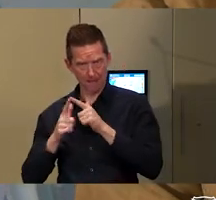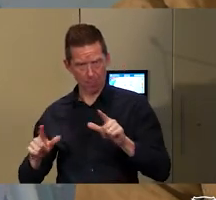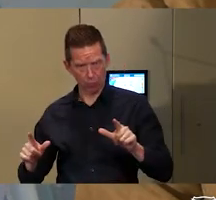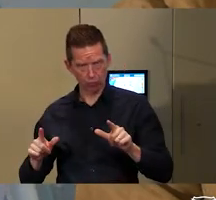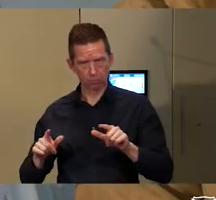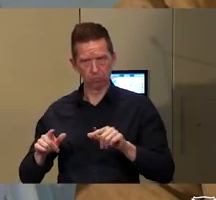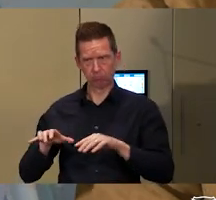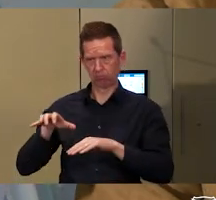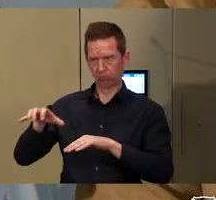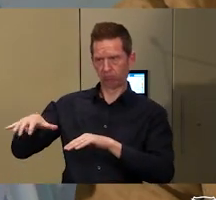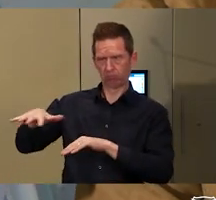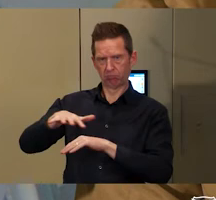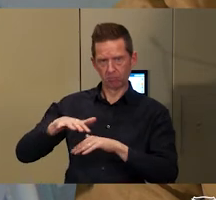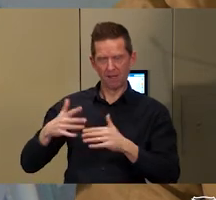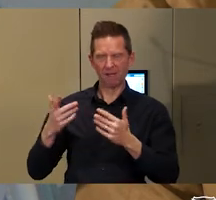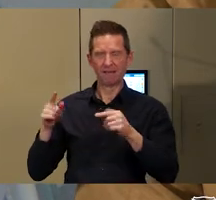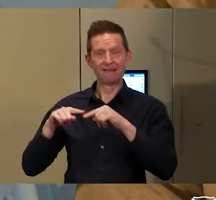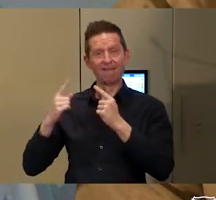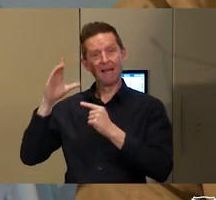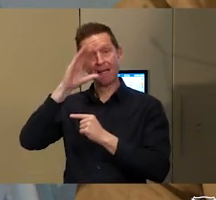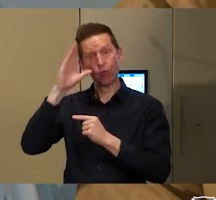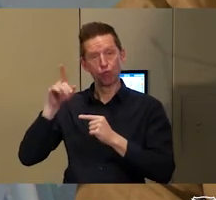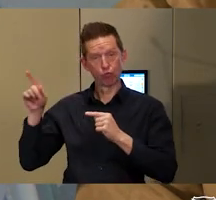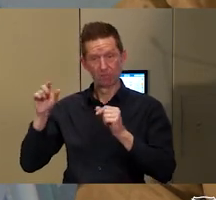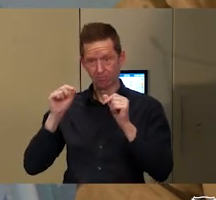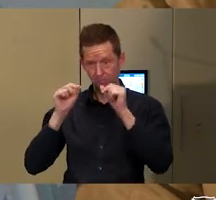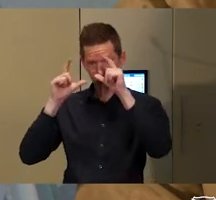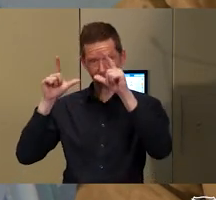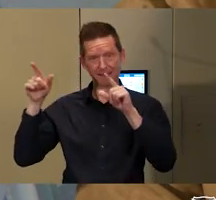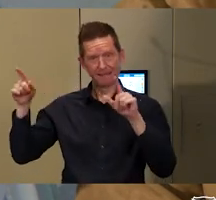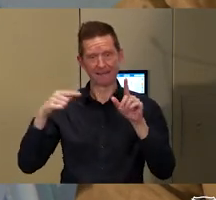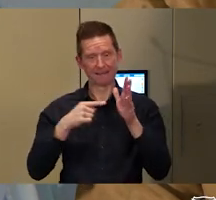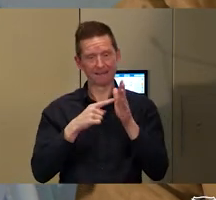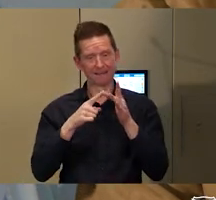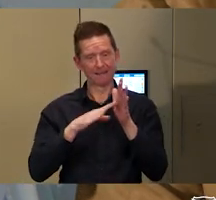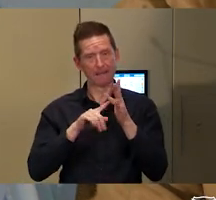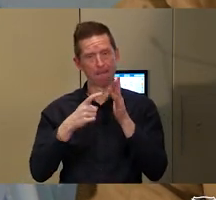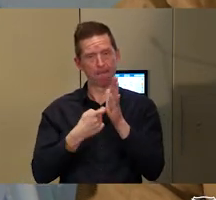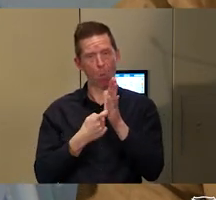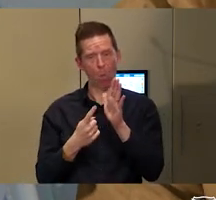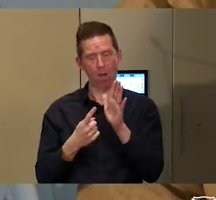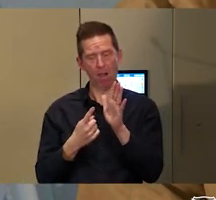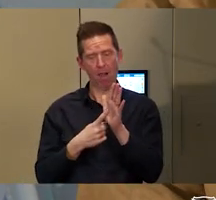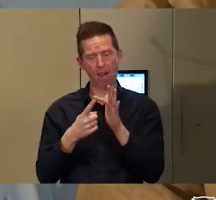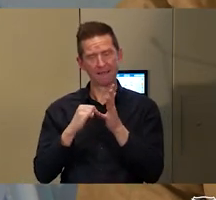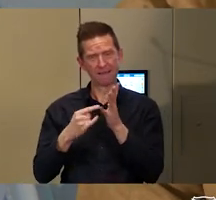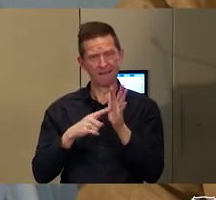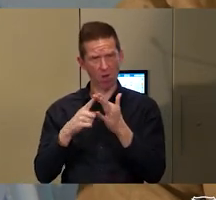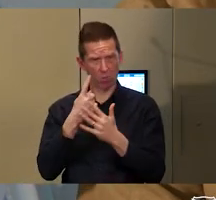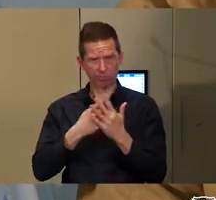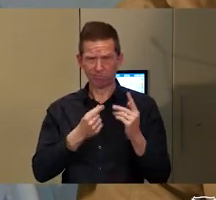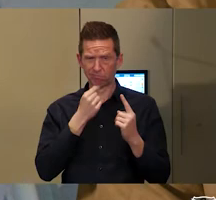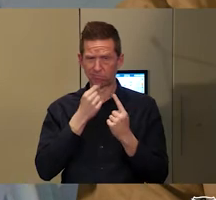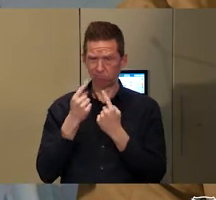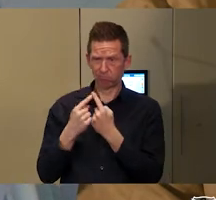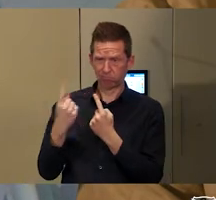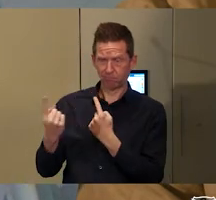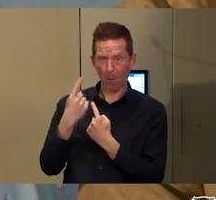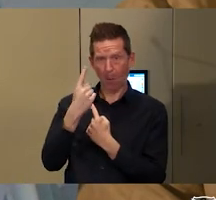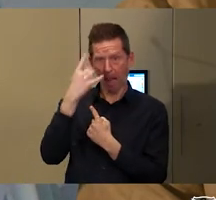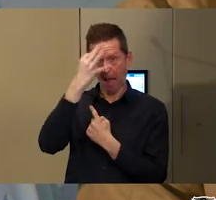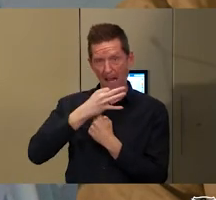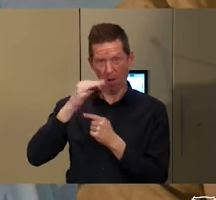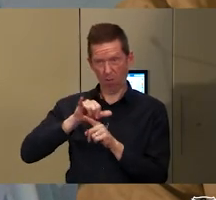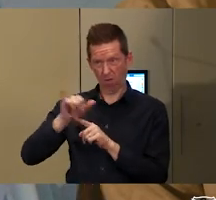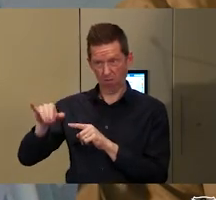context, being Timor-Leste, a country that's only an hour away from Darwin, so a near neighbour context, a country